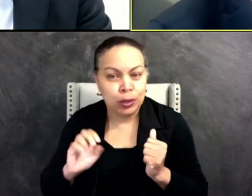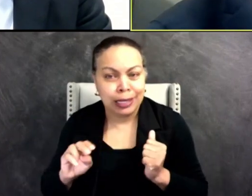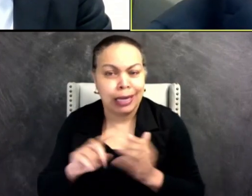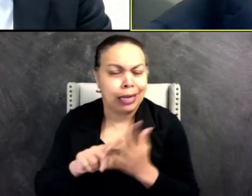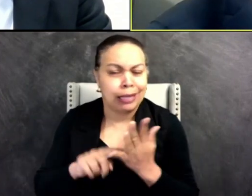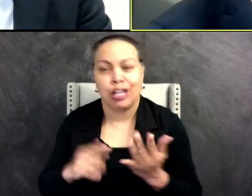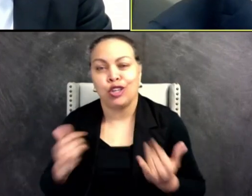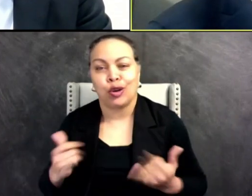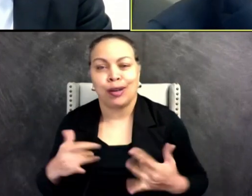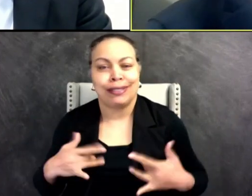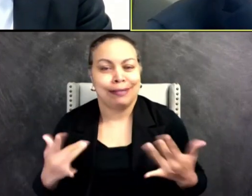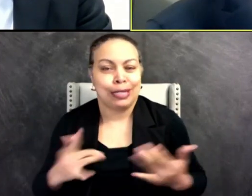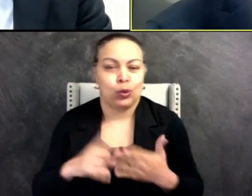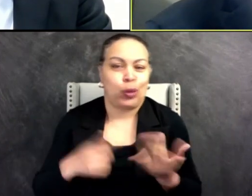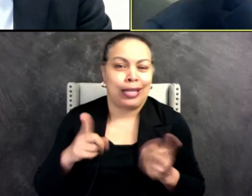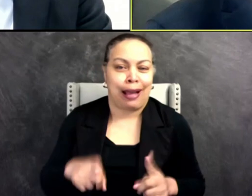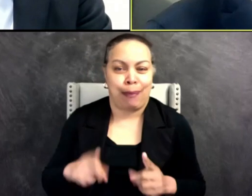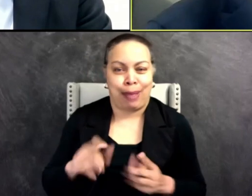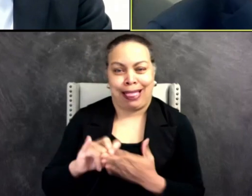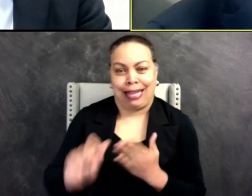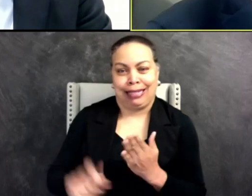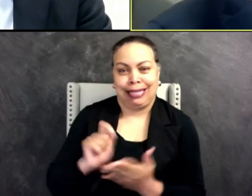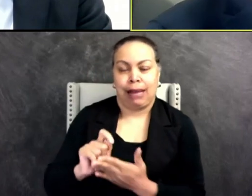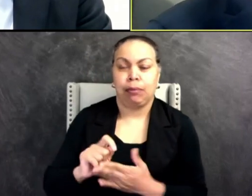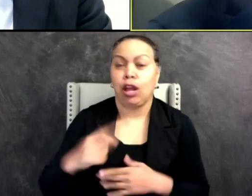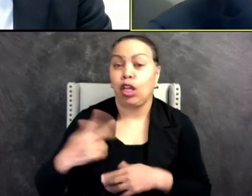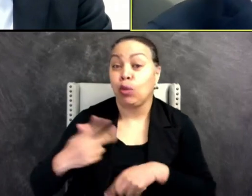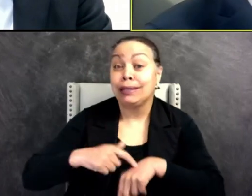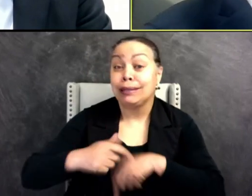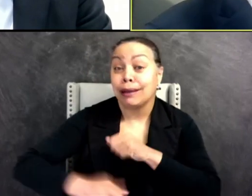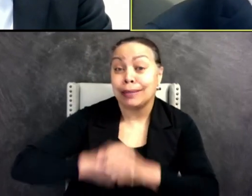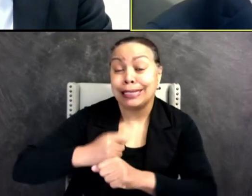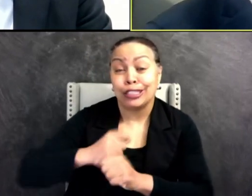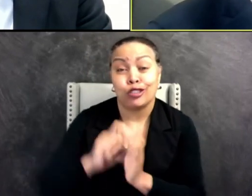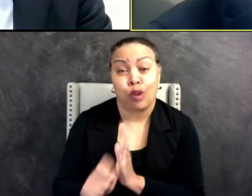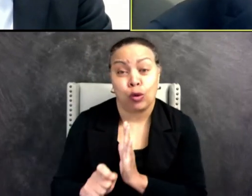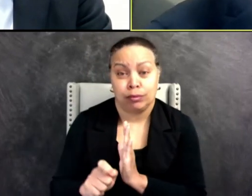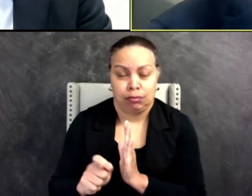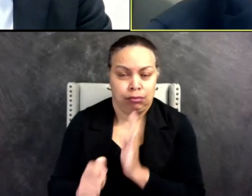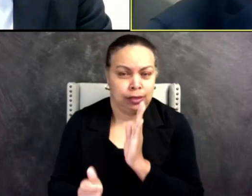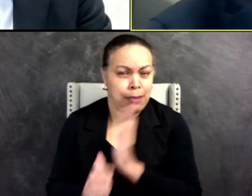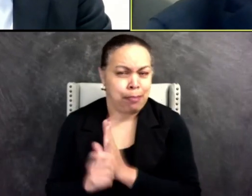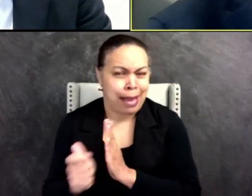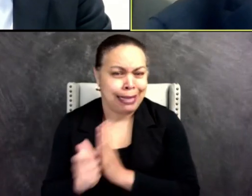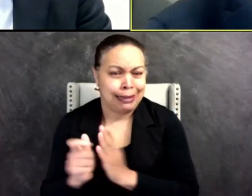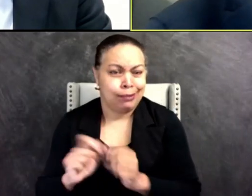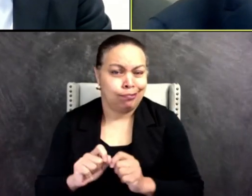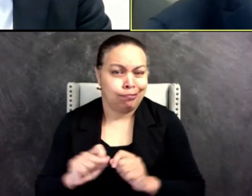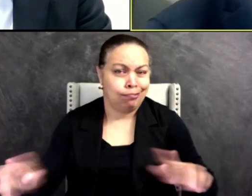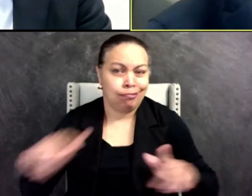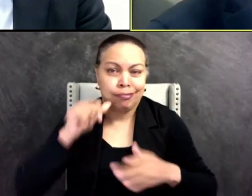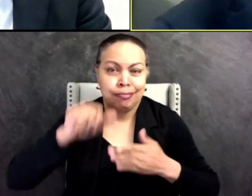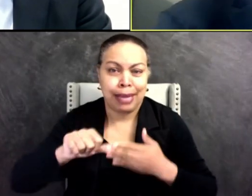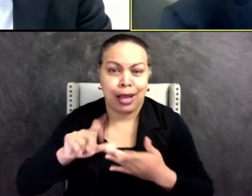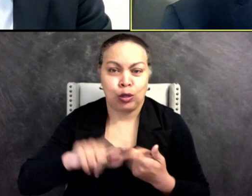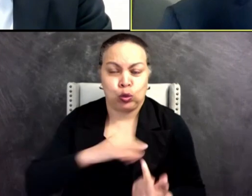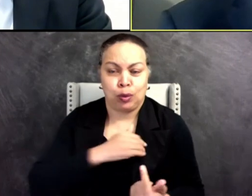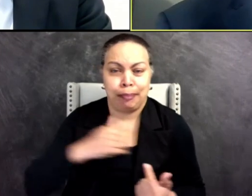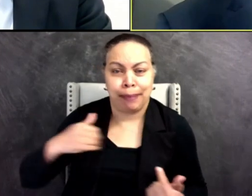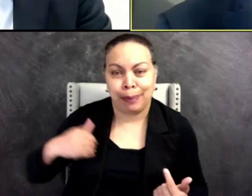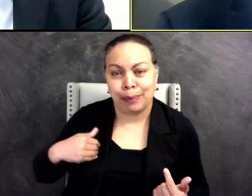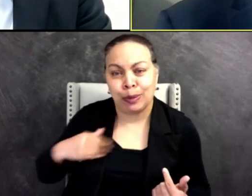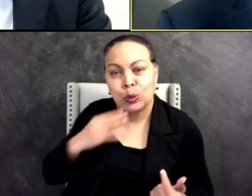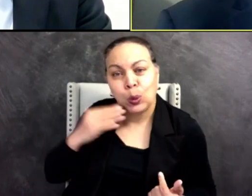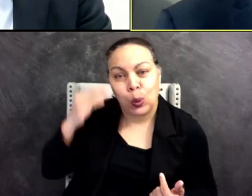what was going on at the time, three times a year. And those magazines were mailed to our members at their homes,